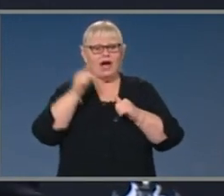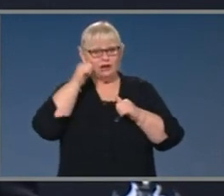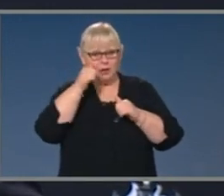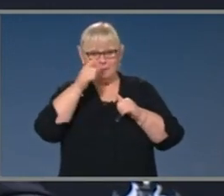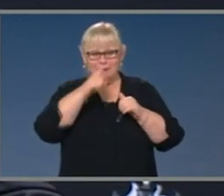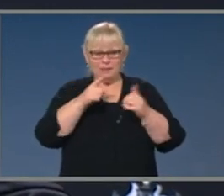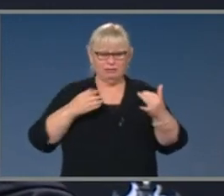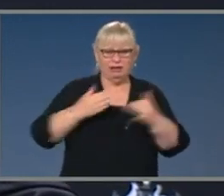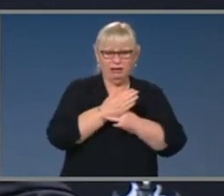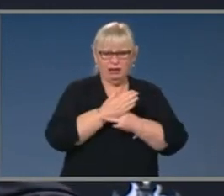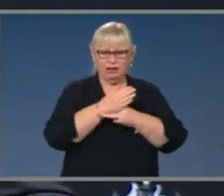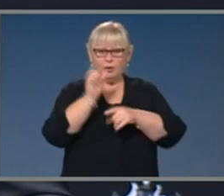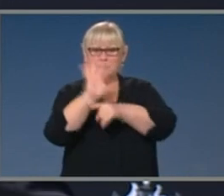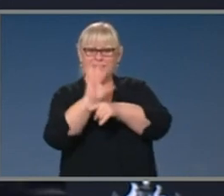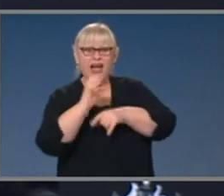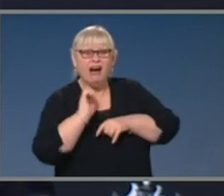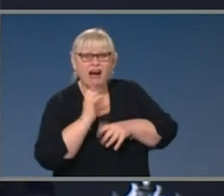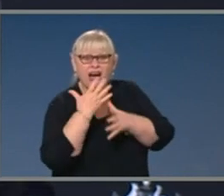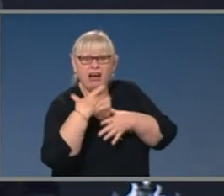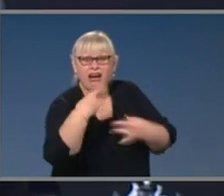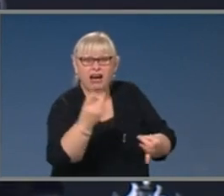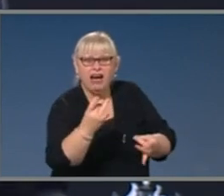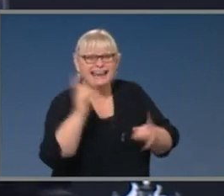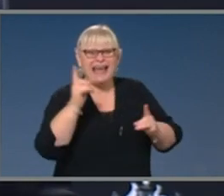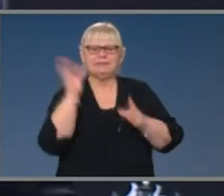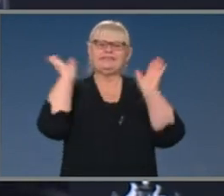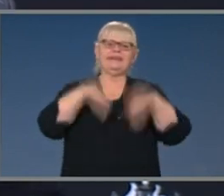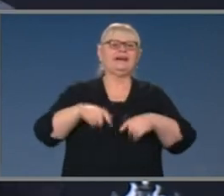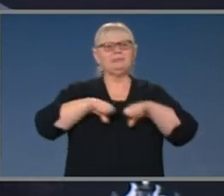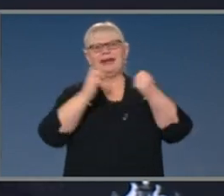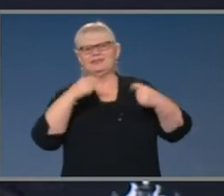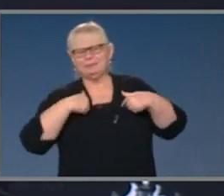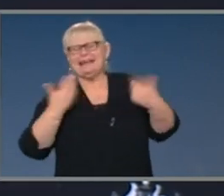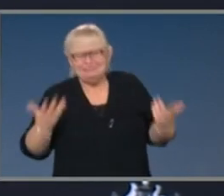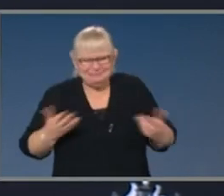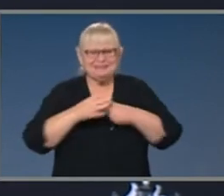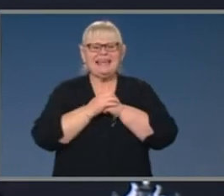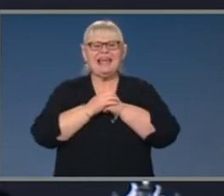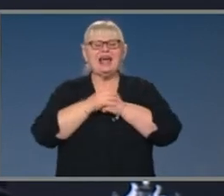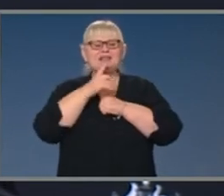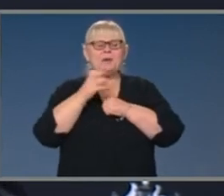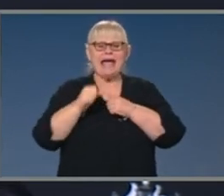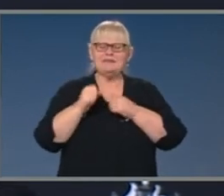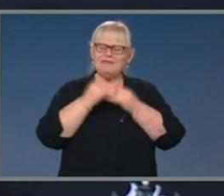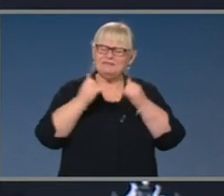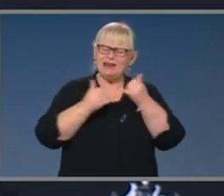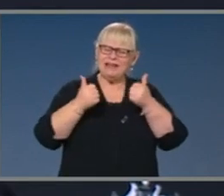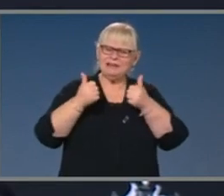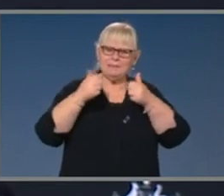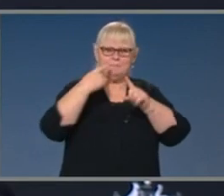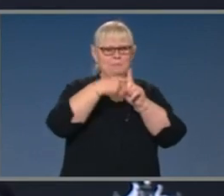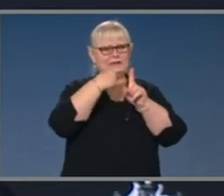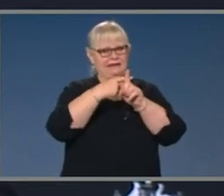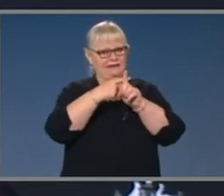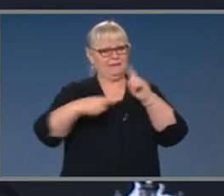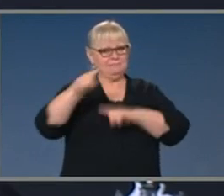movie for today's media conference, following another very constructive meeting of